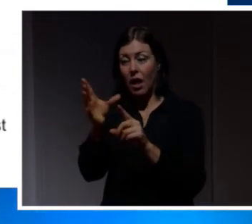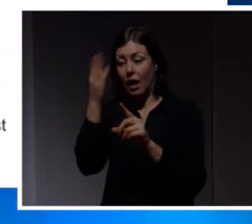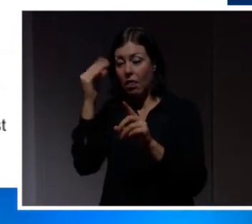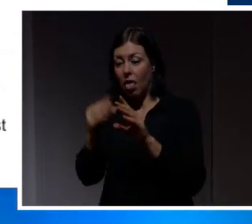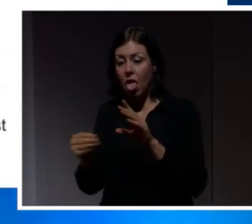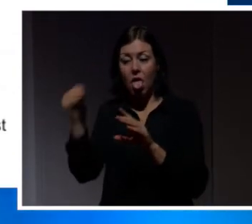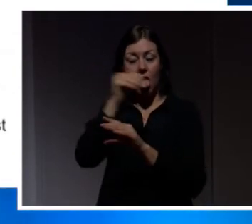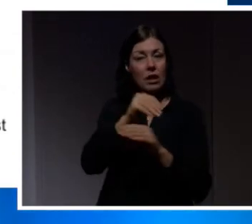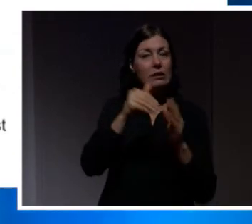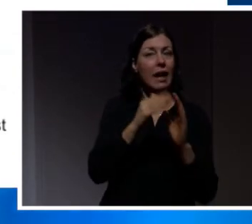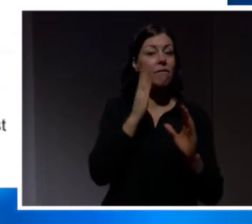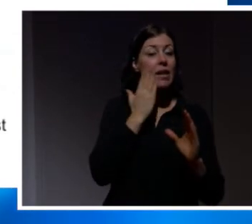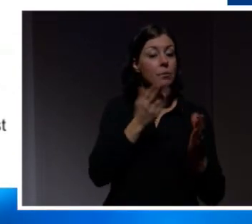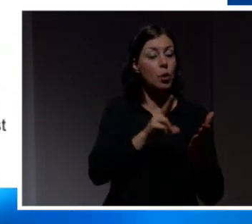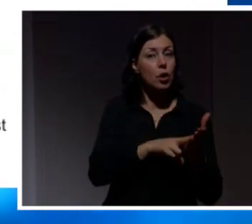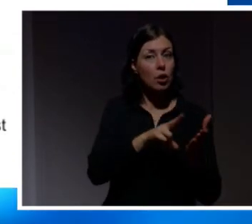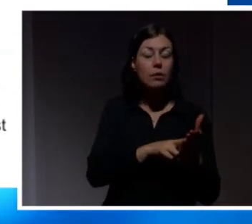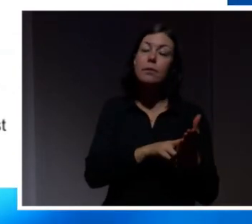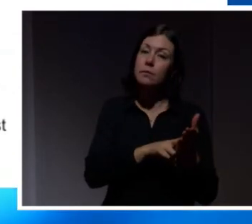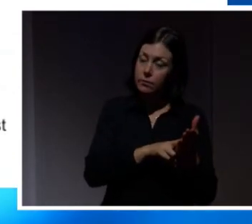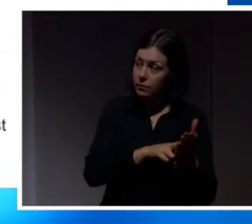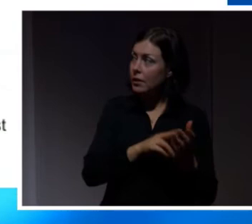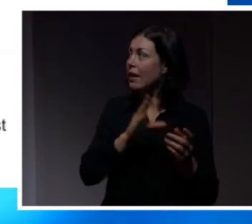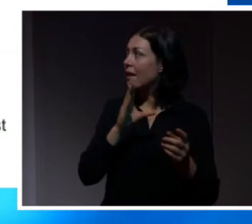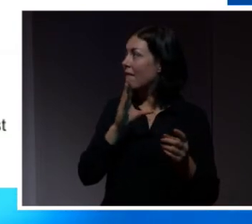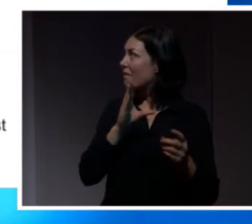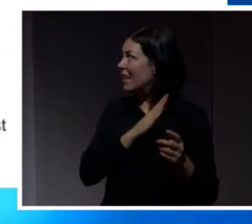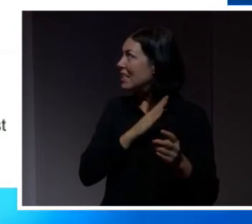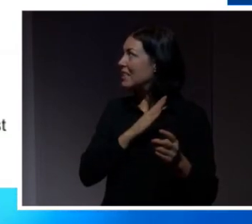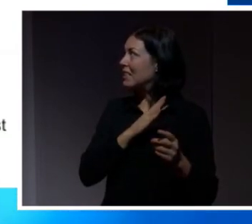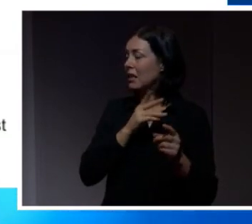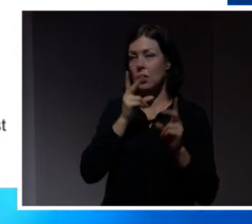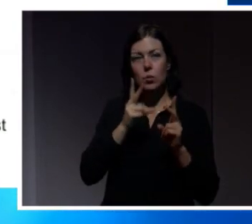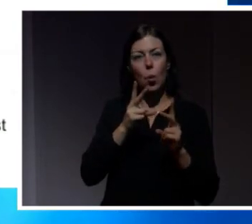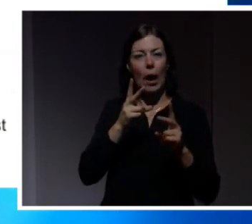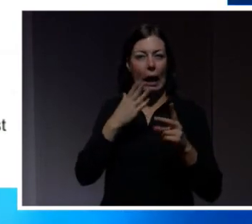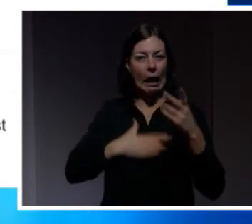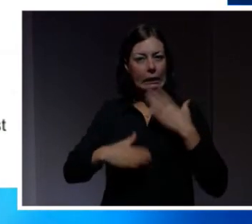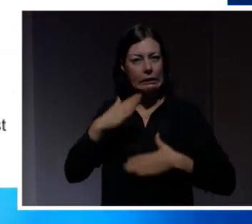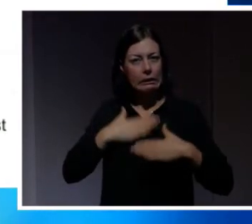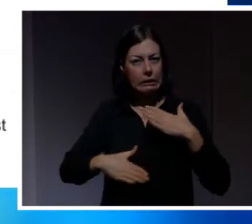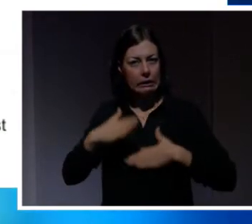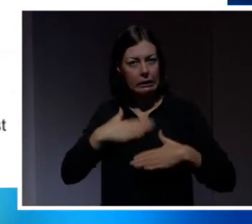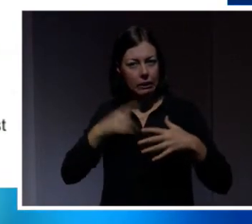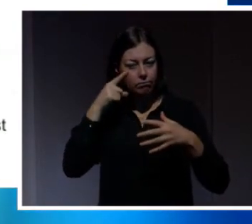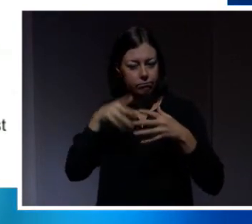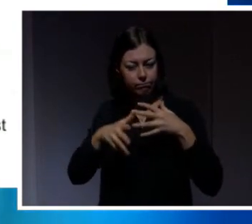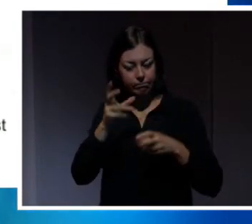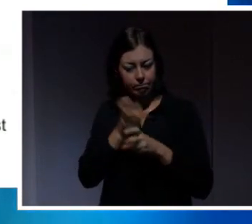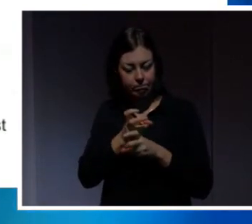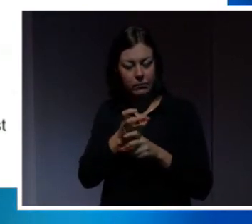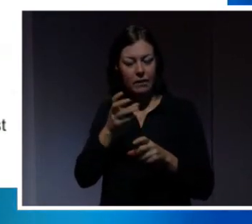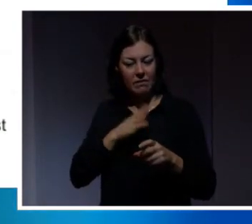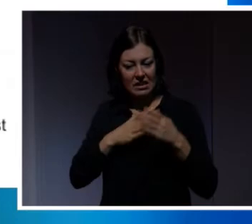There is a very weak correlation there, which is scientifically interesting, but it's not enough to build a personality